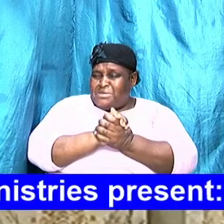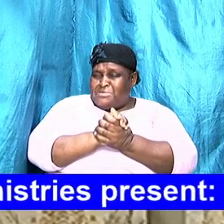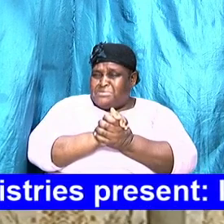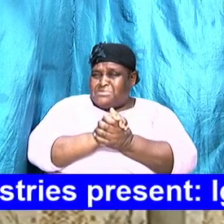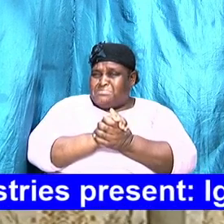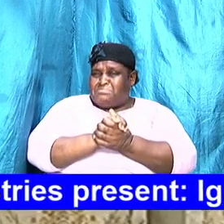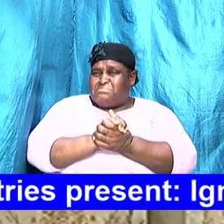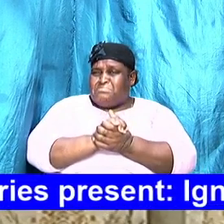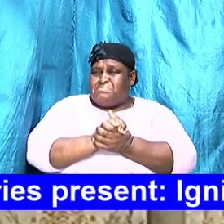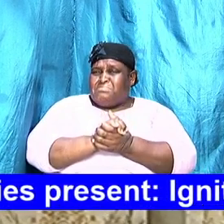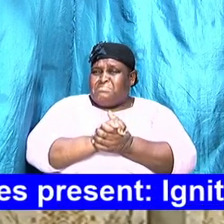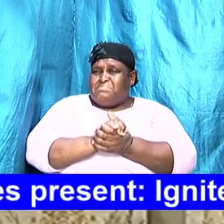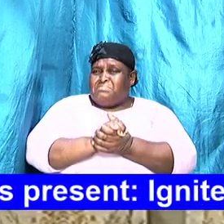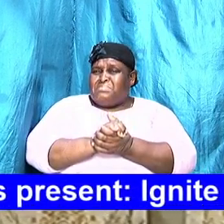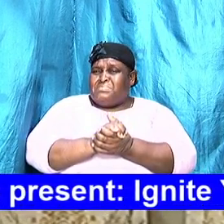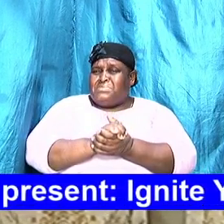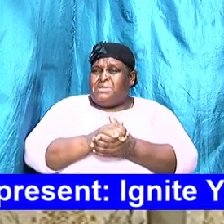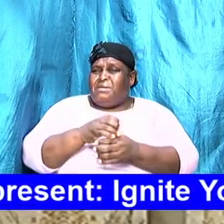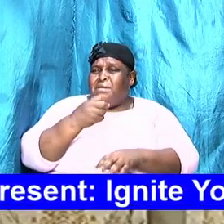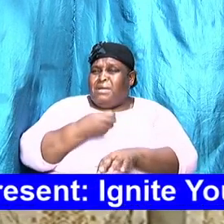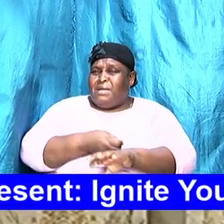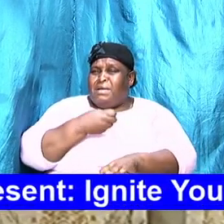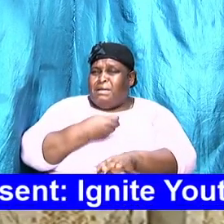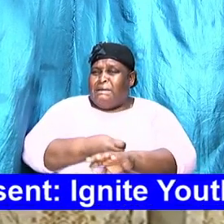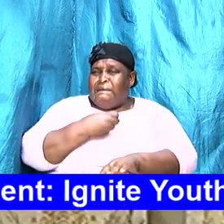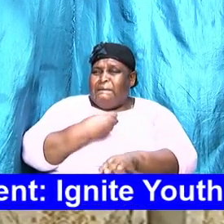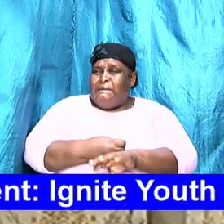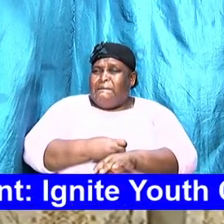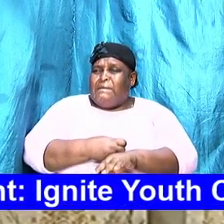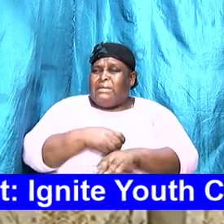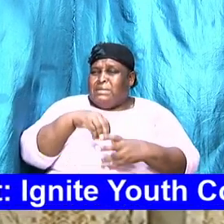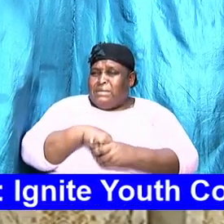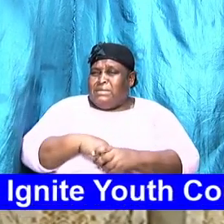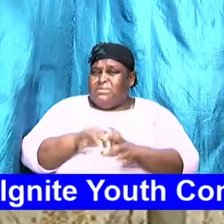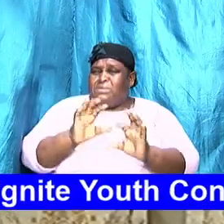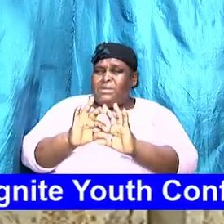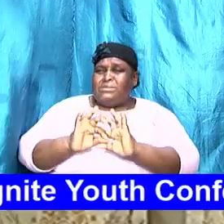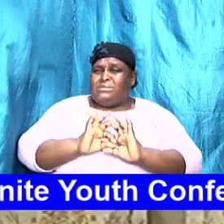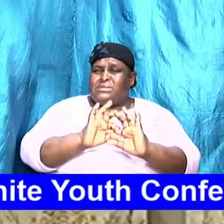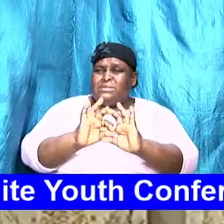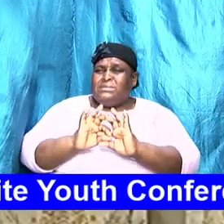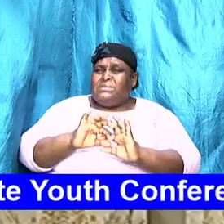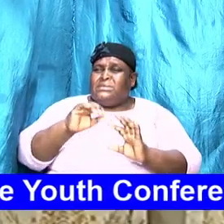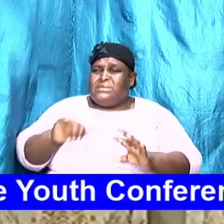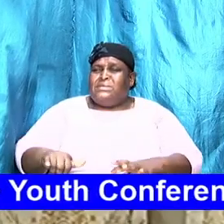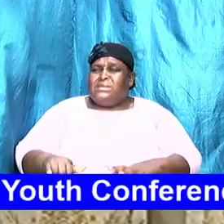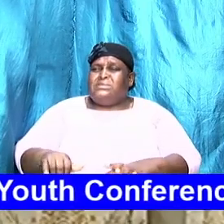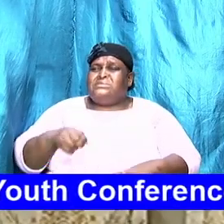caustic. In relationships that are toxic.